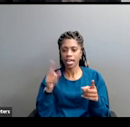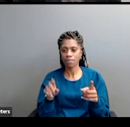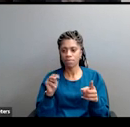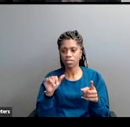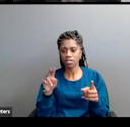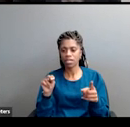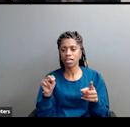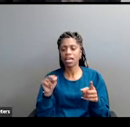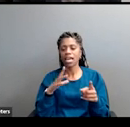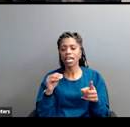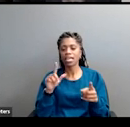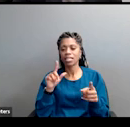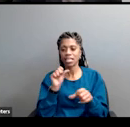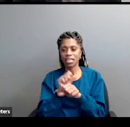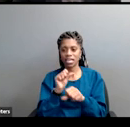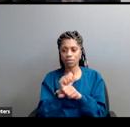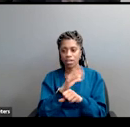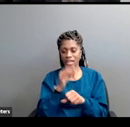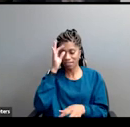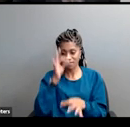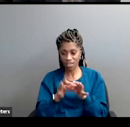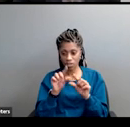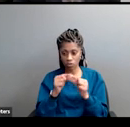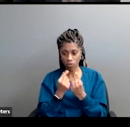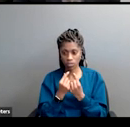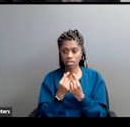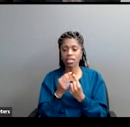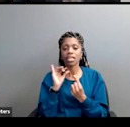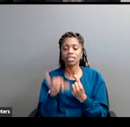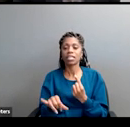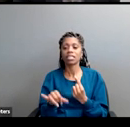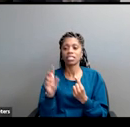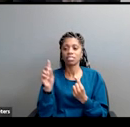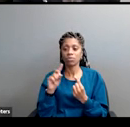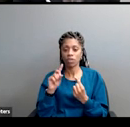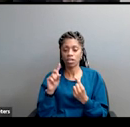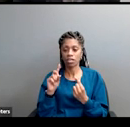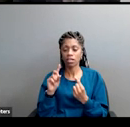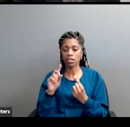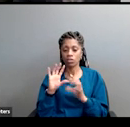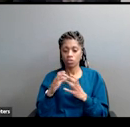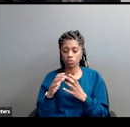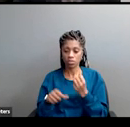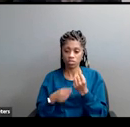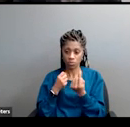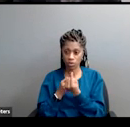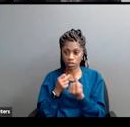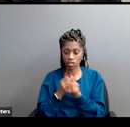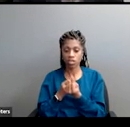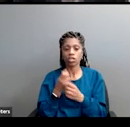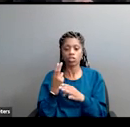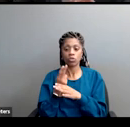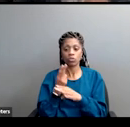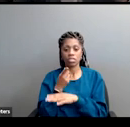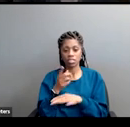labor and faith groups. And it was so successful. The democratic party then got behind it and did very well in 2018 using